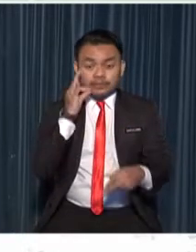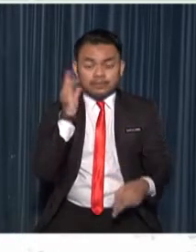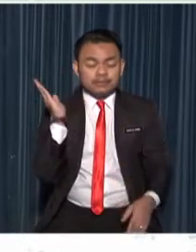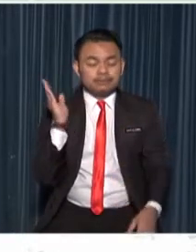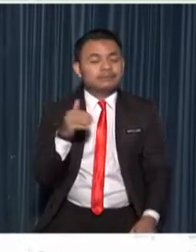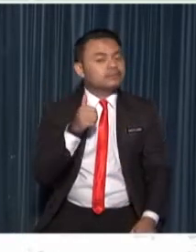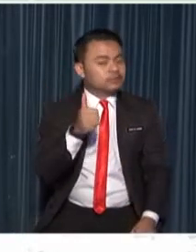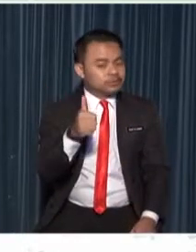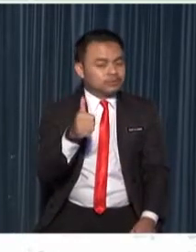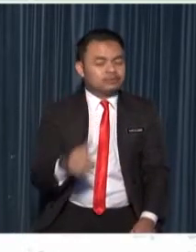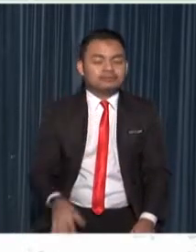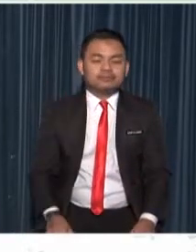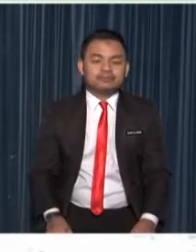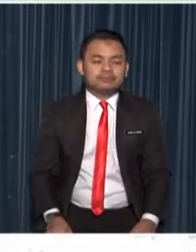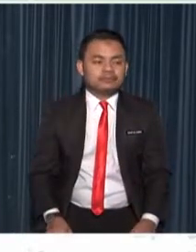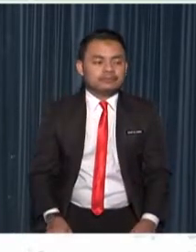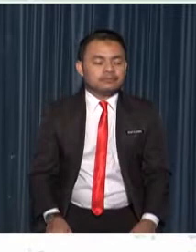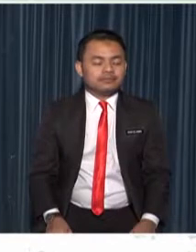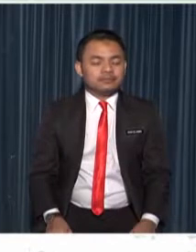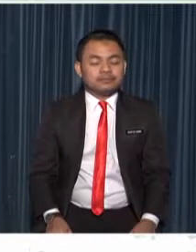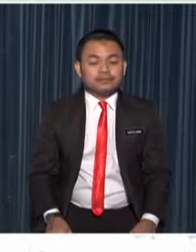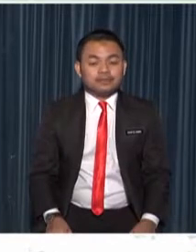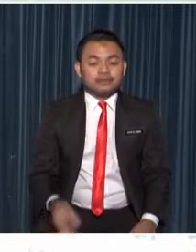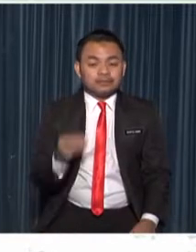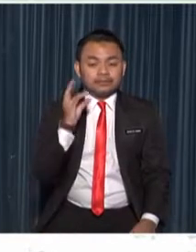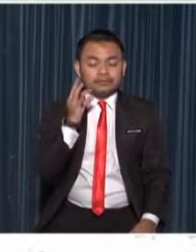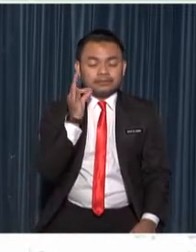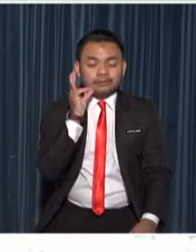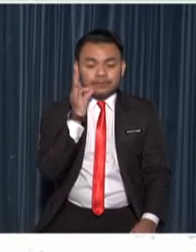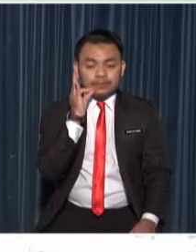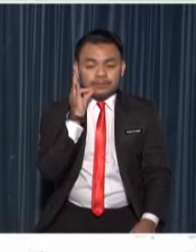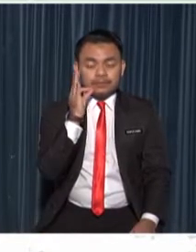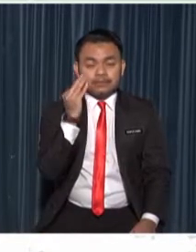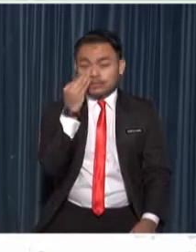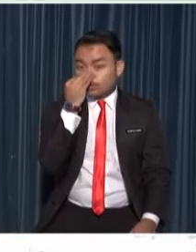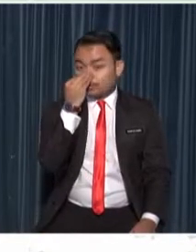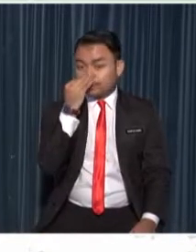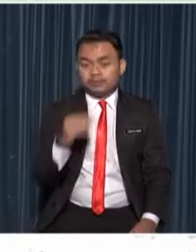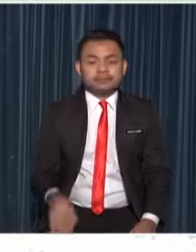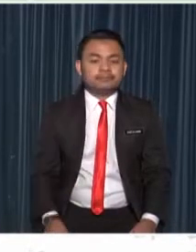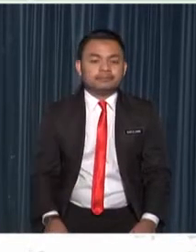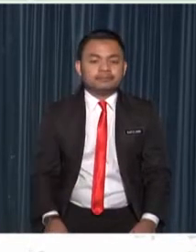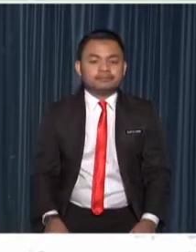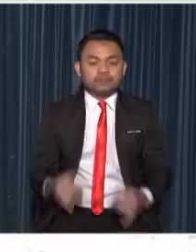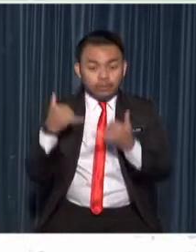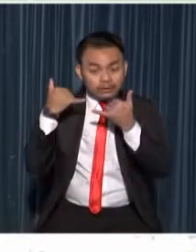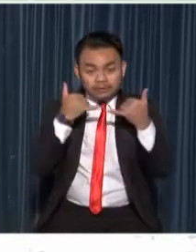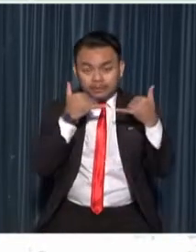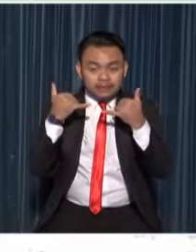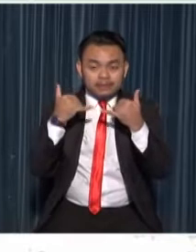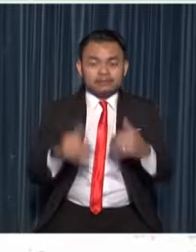very good the fruits are strawberry watermelon